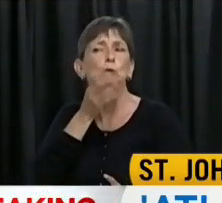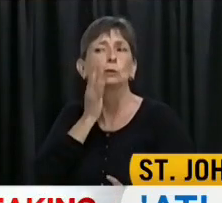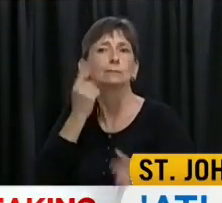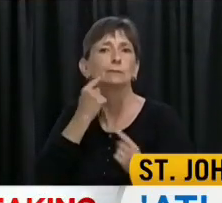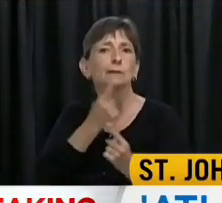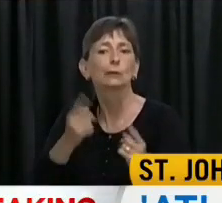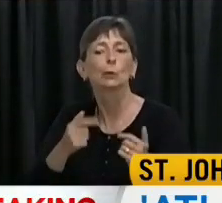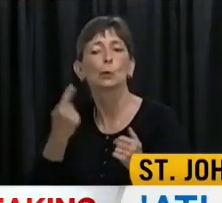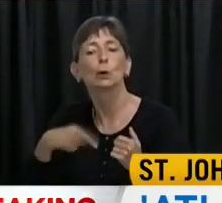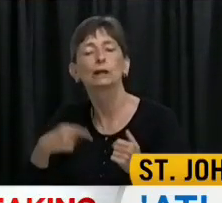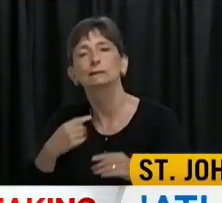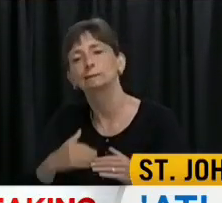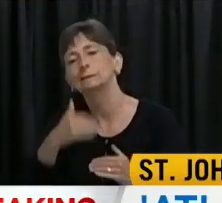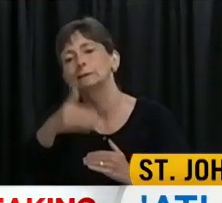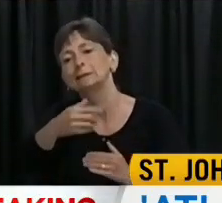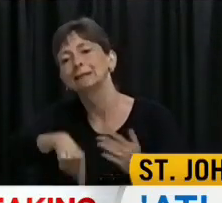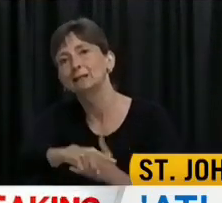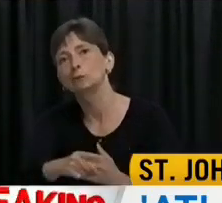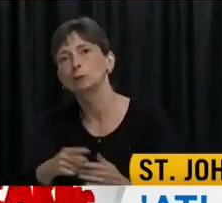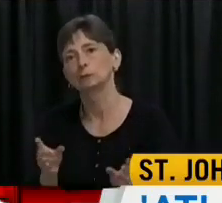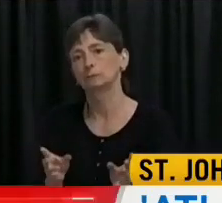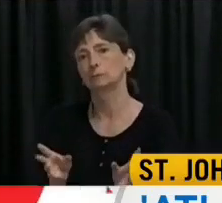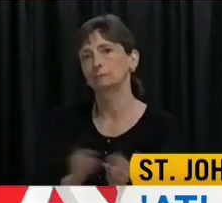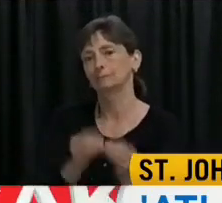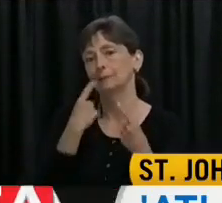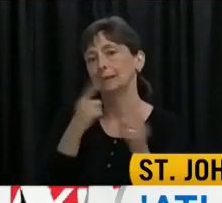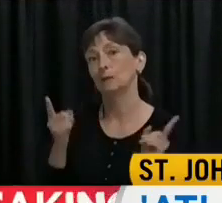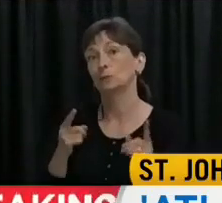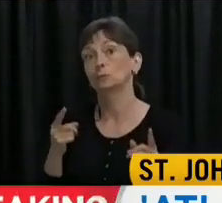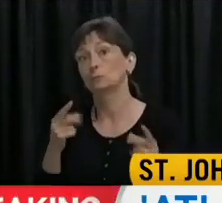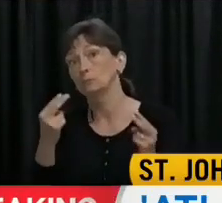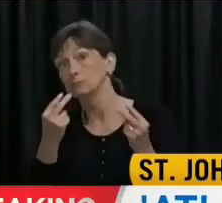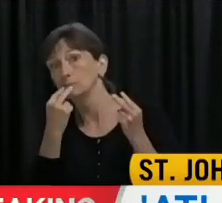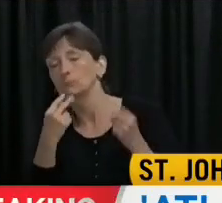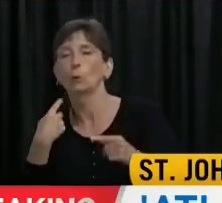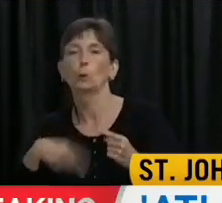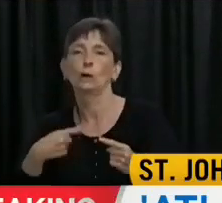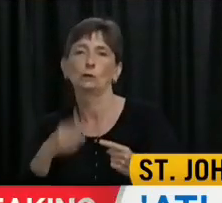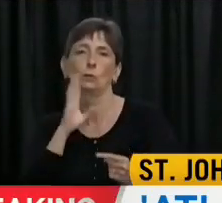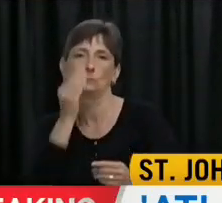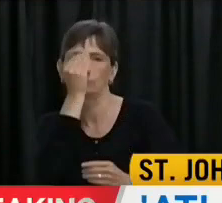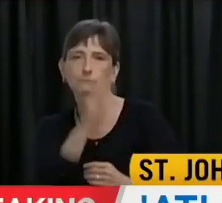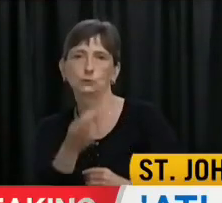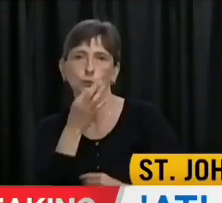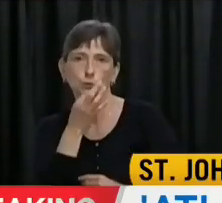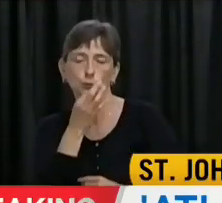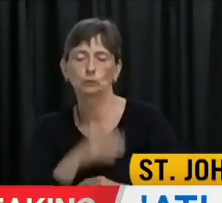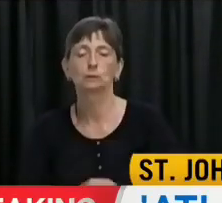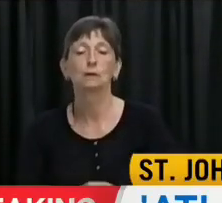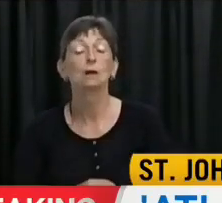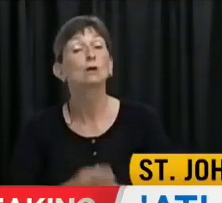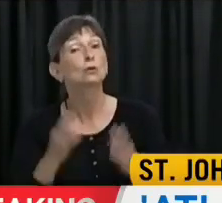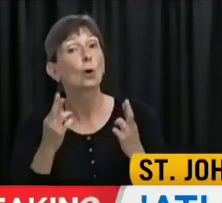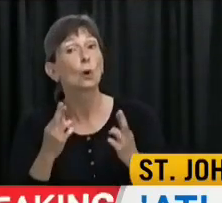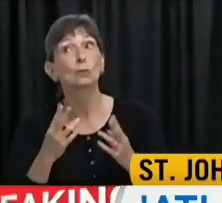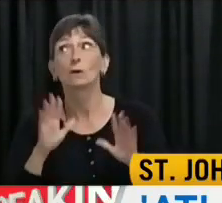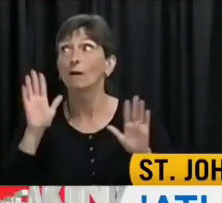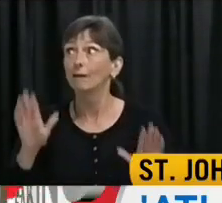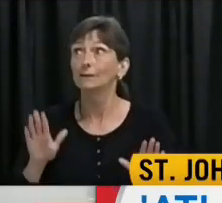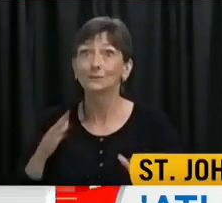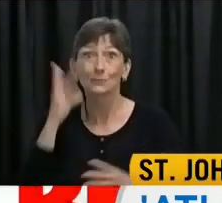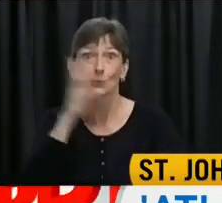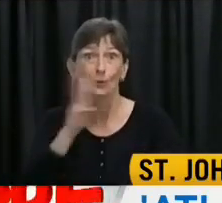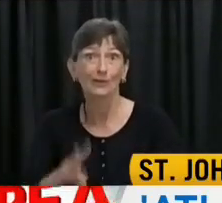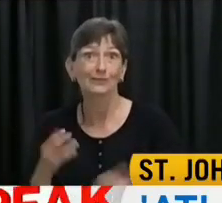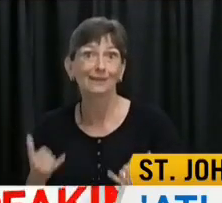our plan for the next week's briefing. So until then, I hope that you will get out and enjoy the great weather, but please do it in the